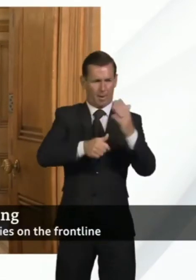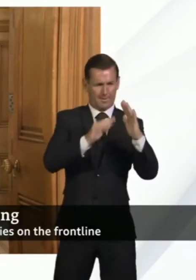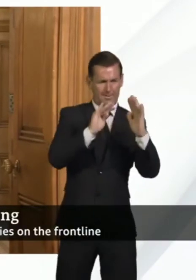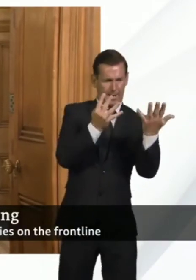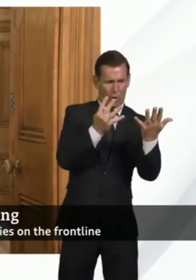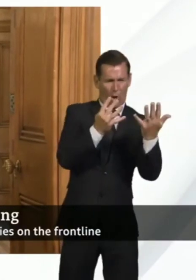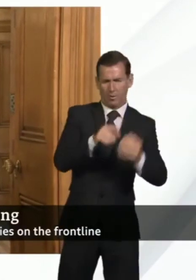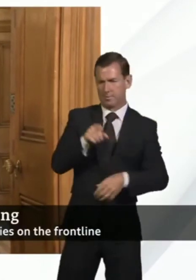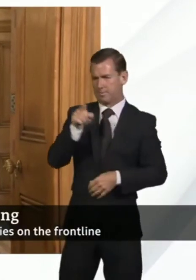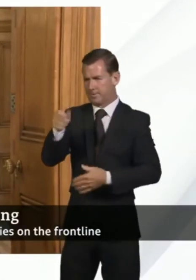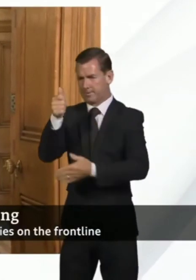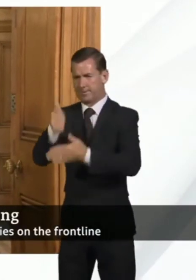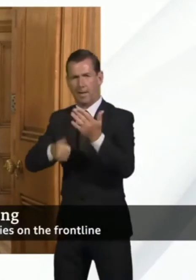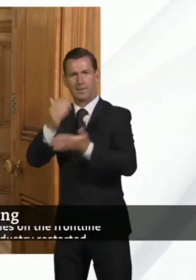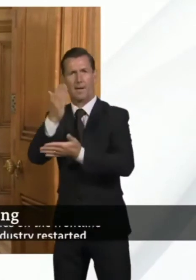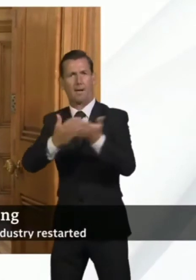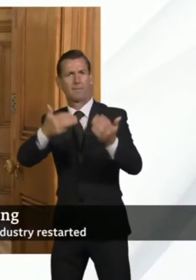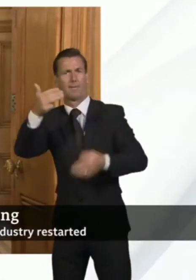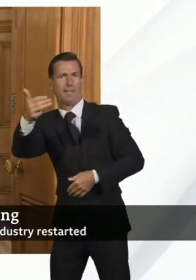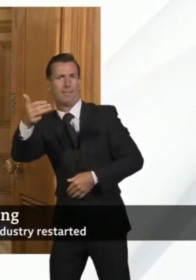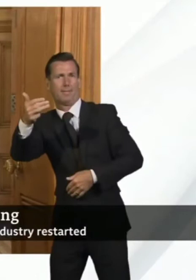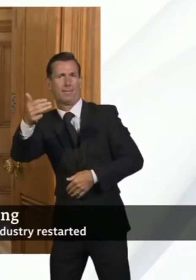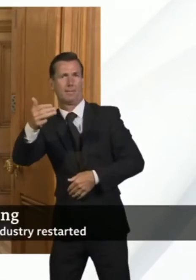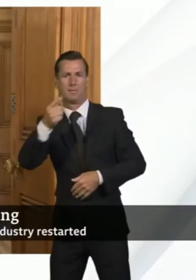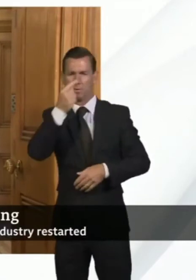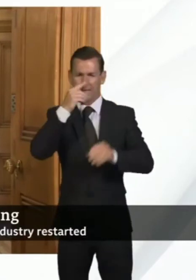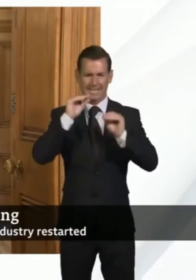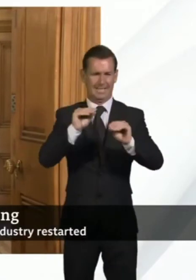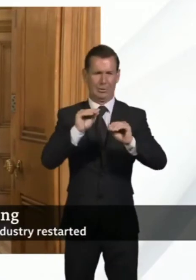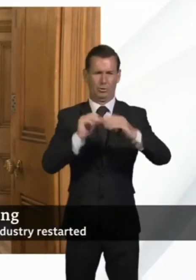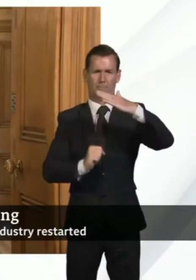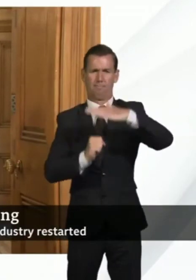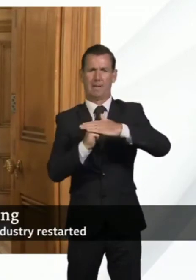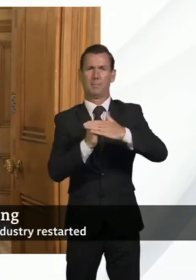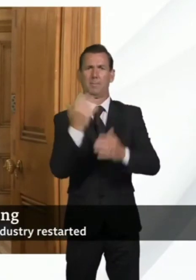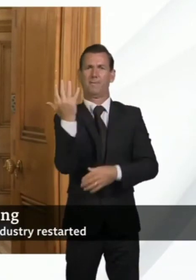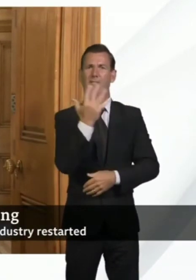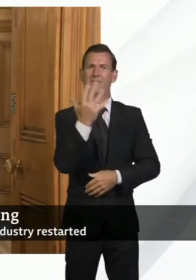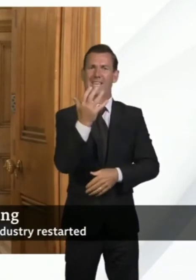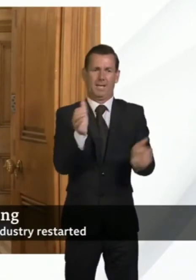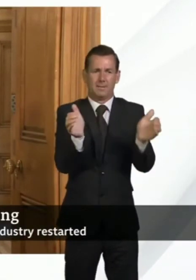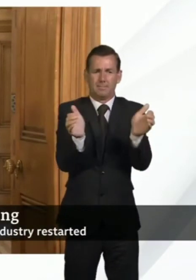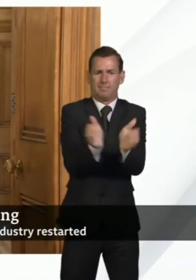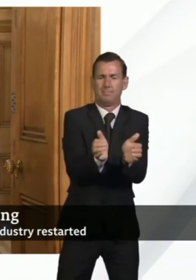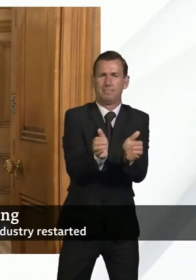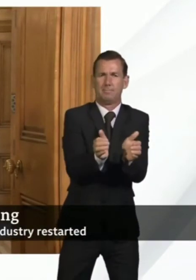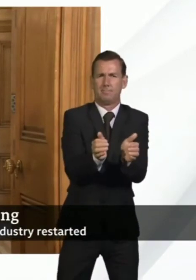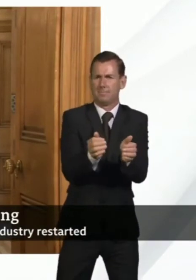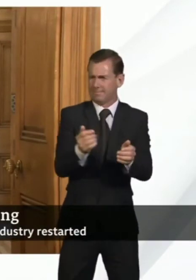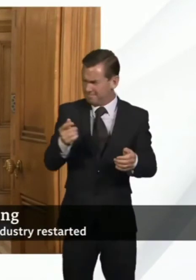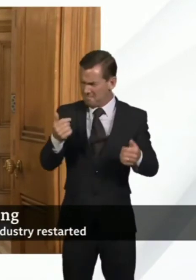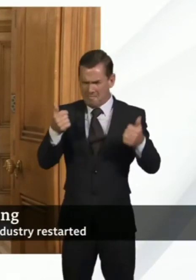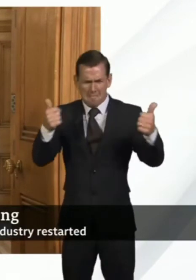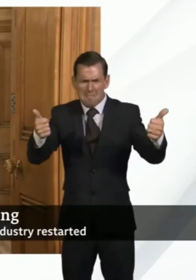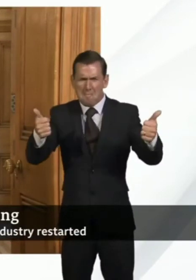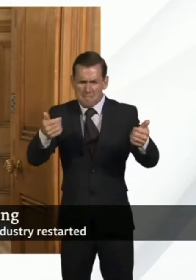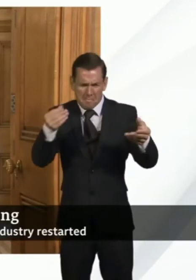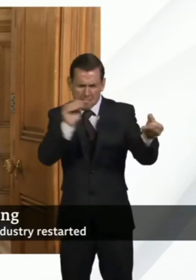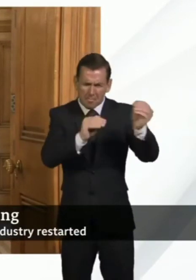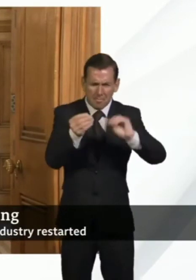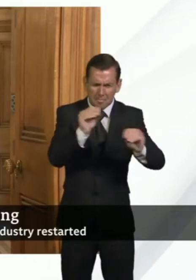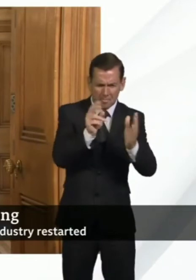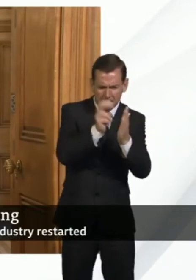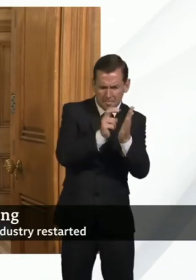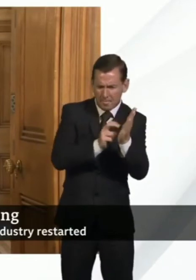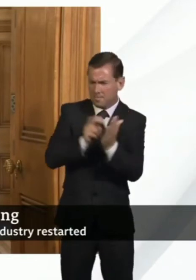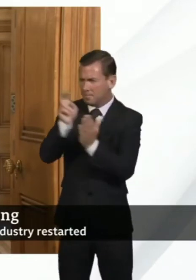whether it is keeping children together in groups of 15. And the reason for doing all of that is because I think there's very strong evidence that